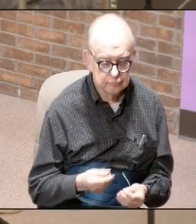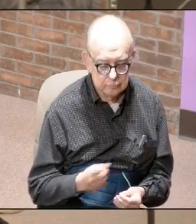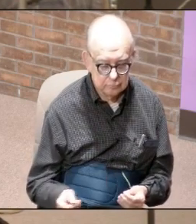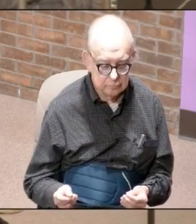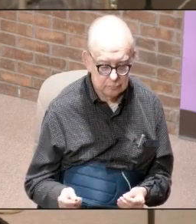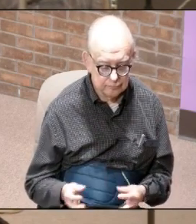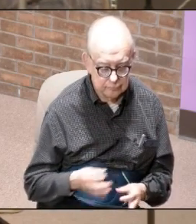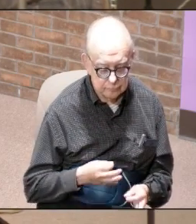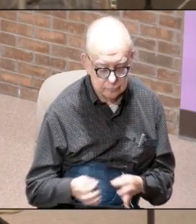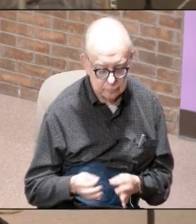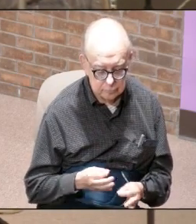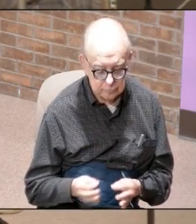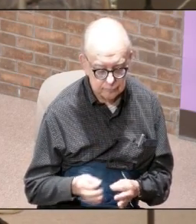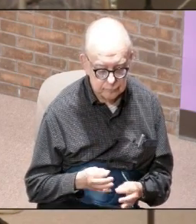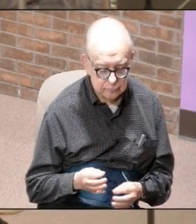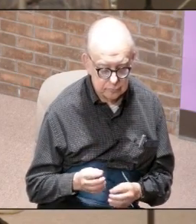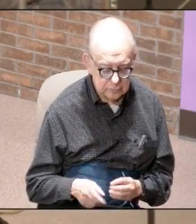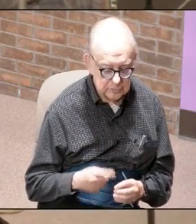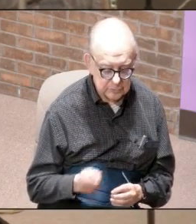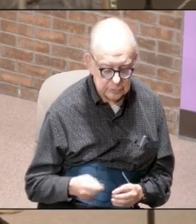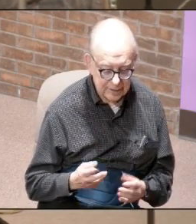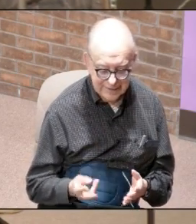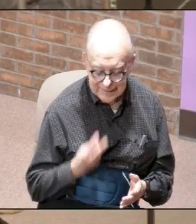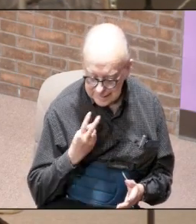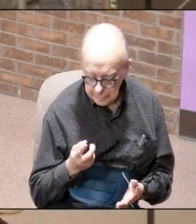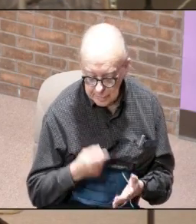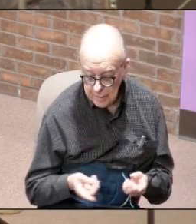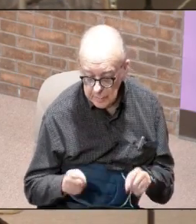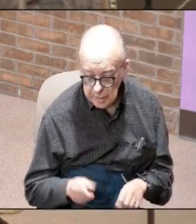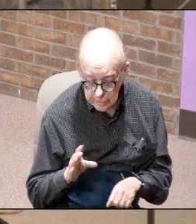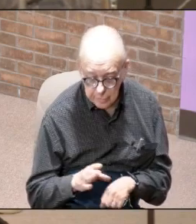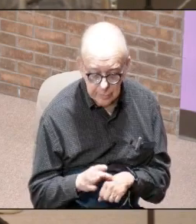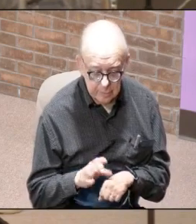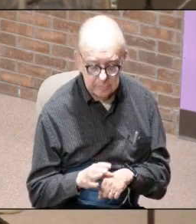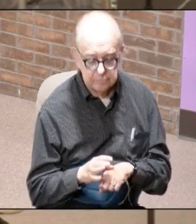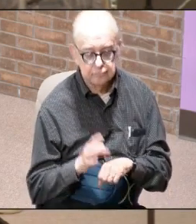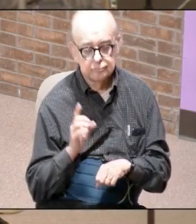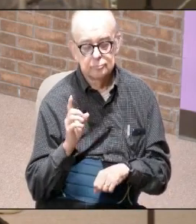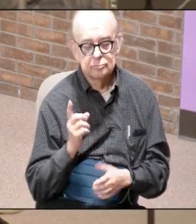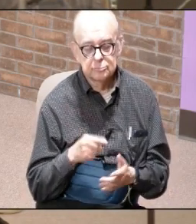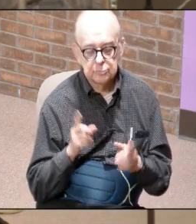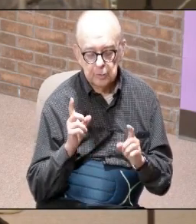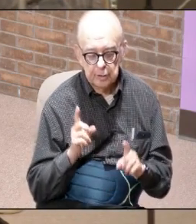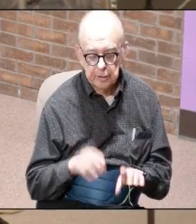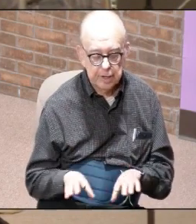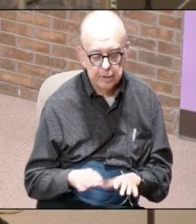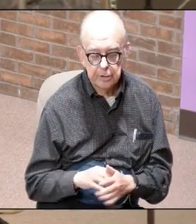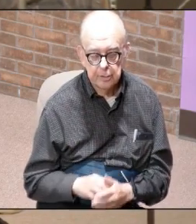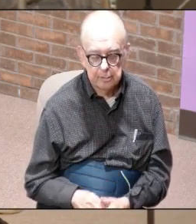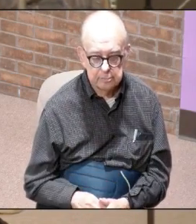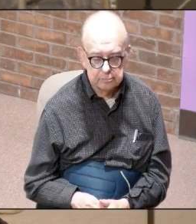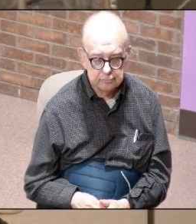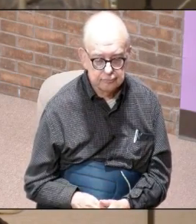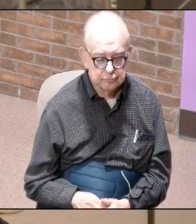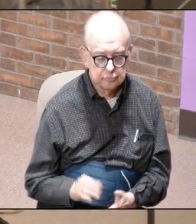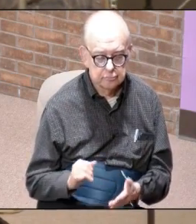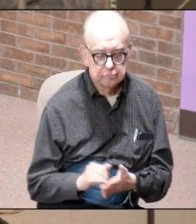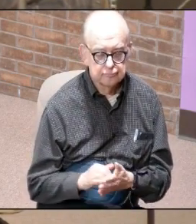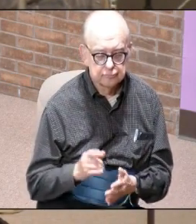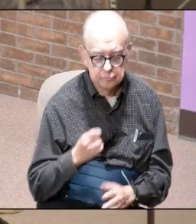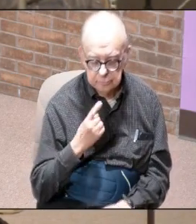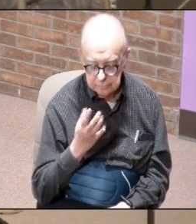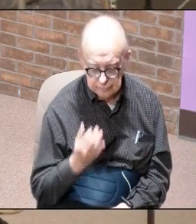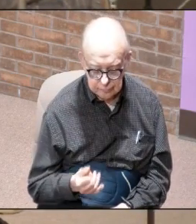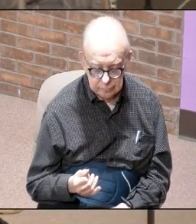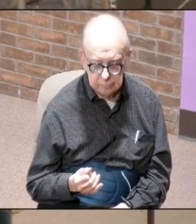them directions as to what I see is happening in their church and what needs to be done and this is why